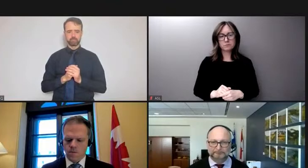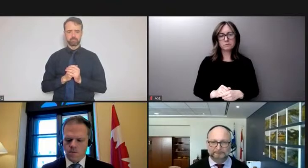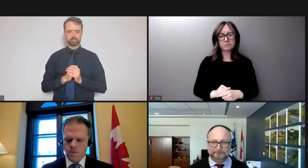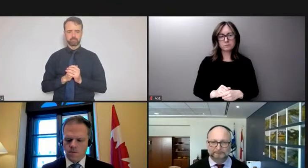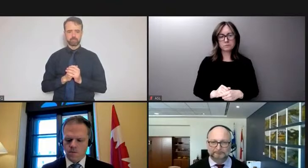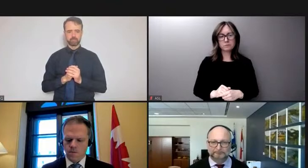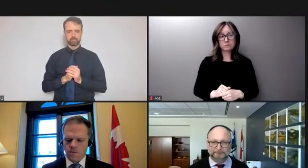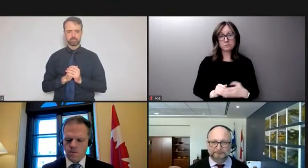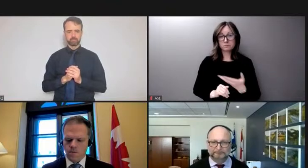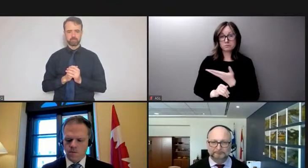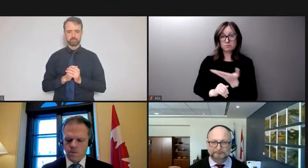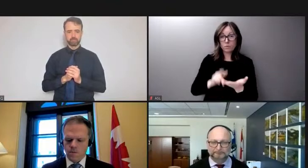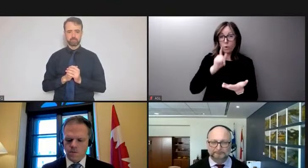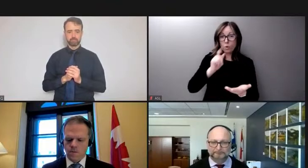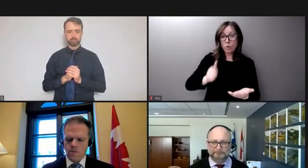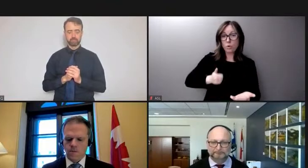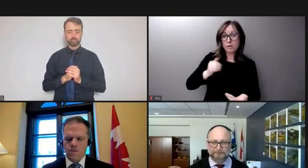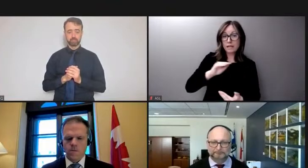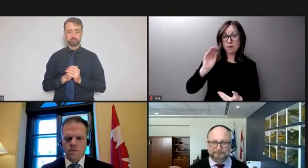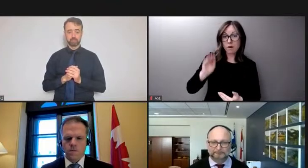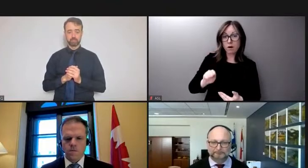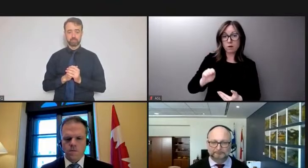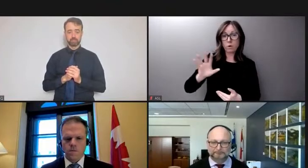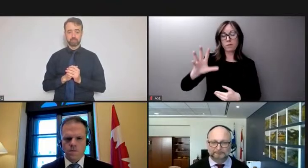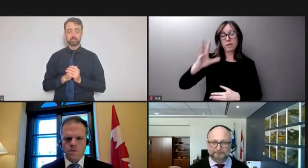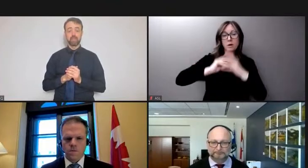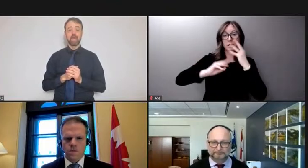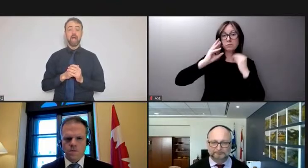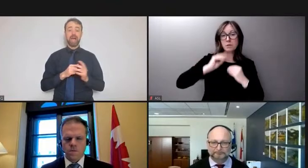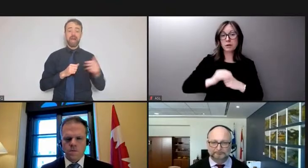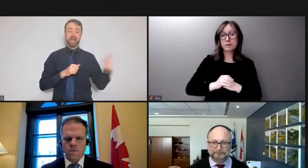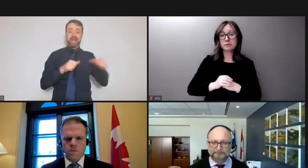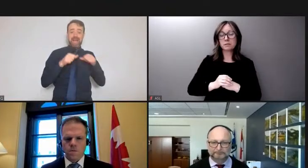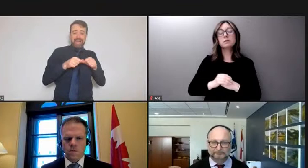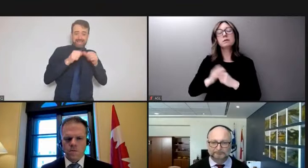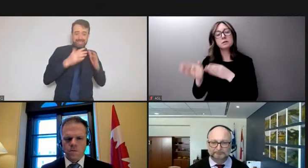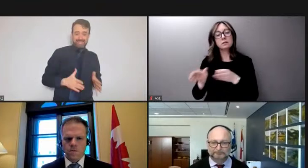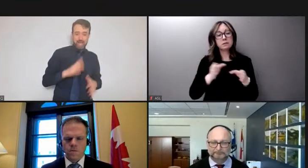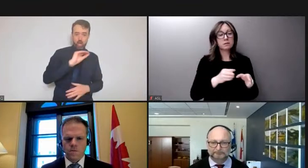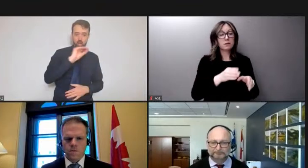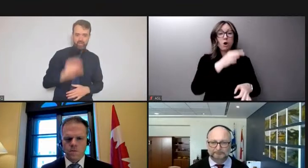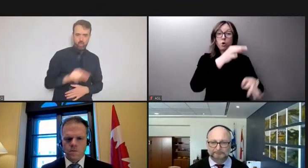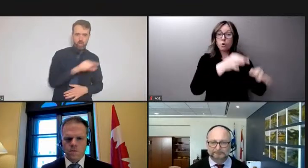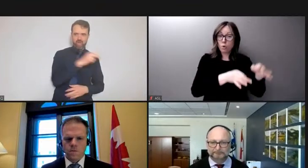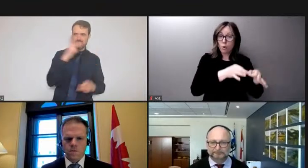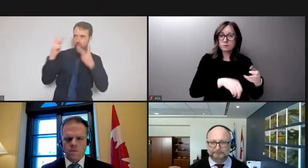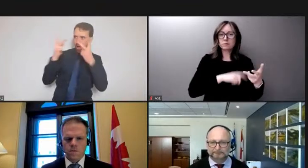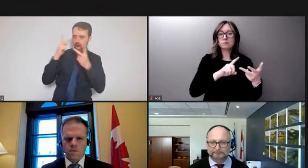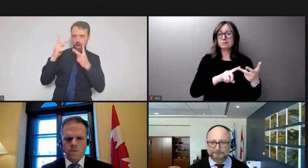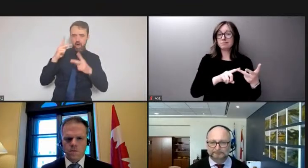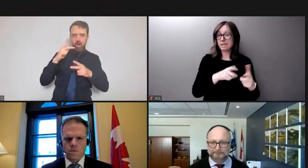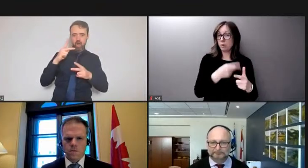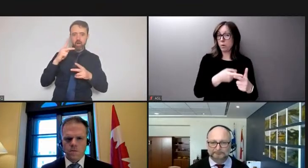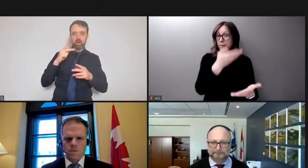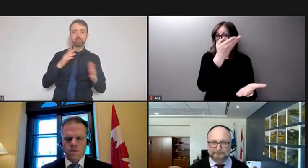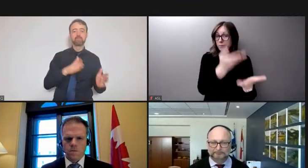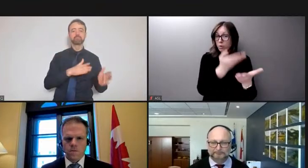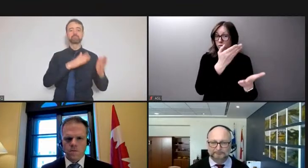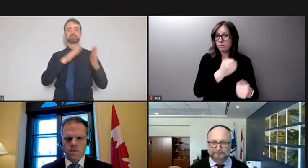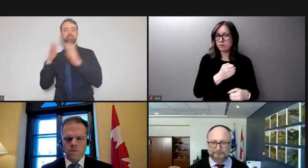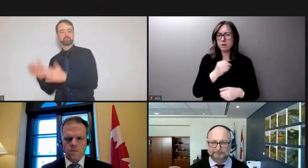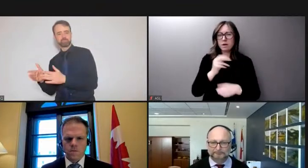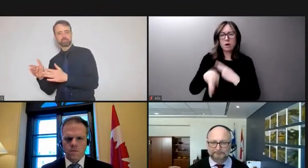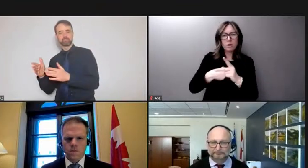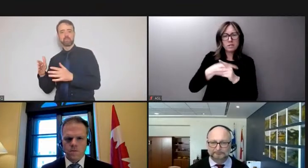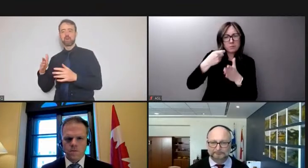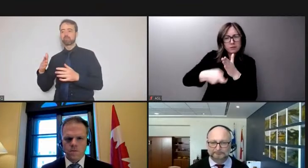felt by those who live in Ottawa and what actually happens in the court of law and what's proven and what charges are laid and